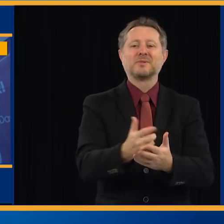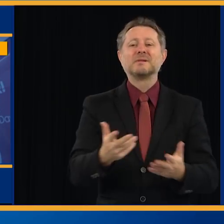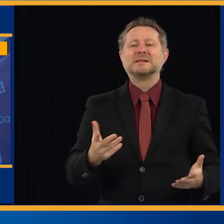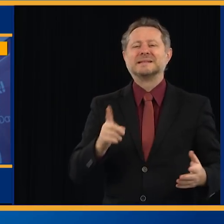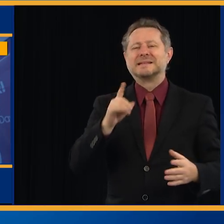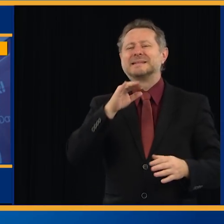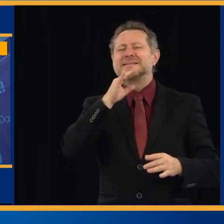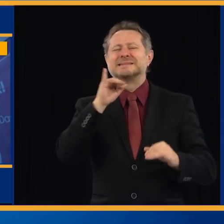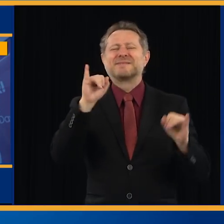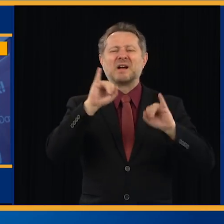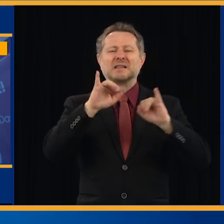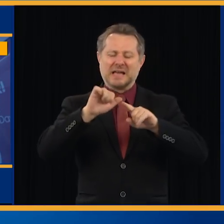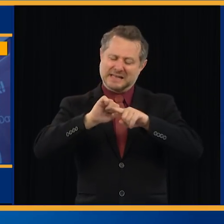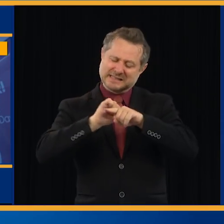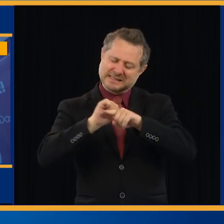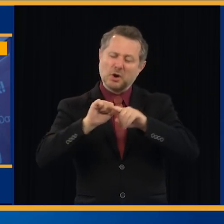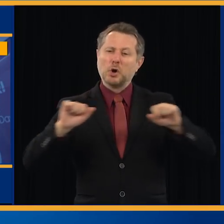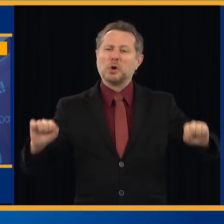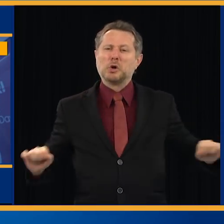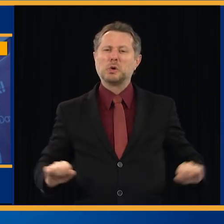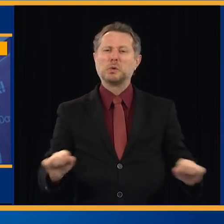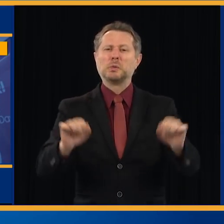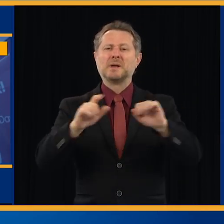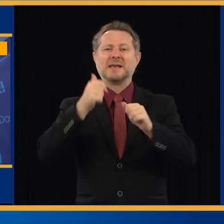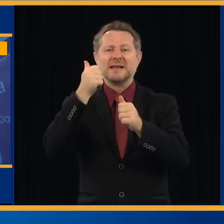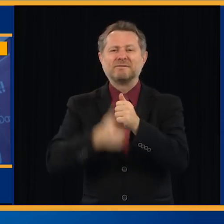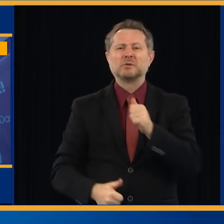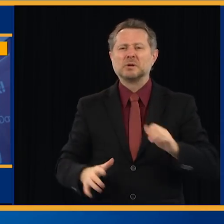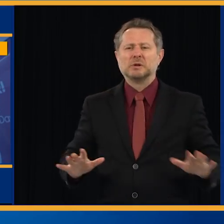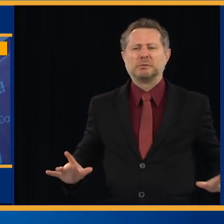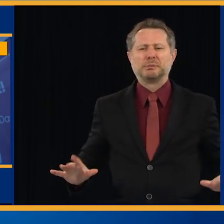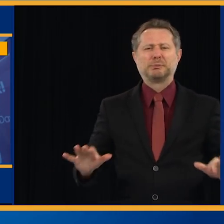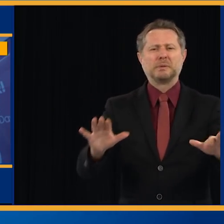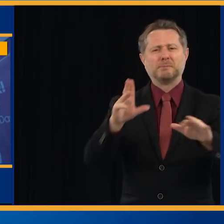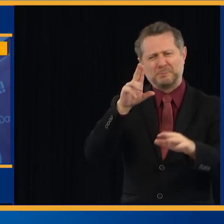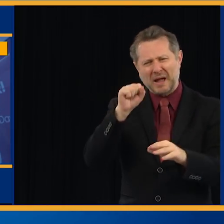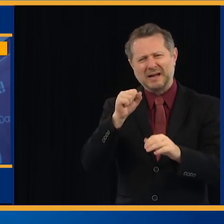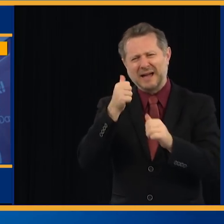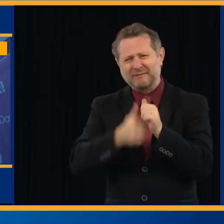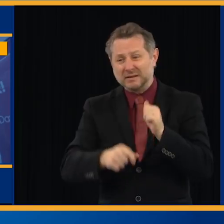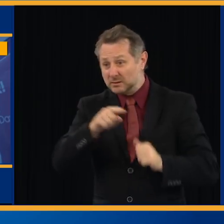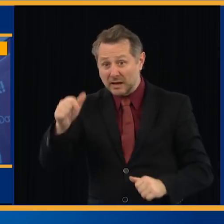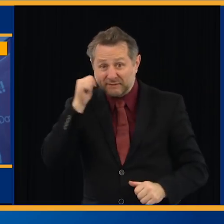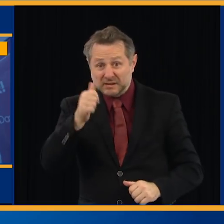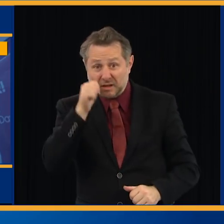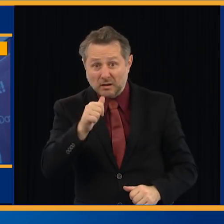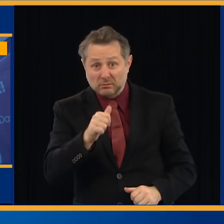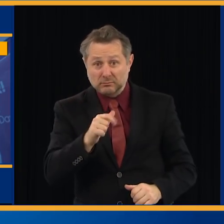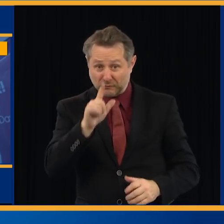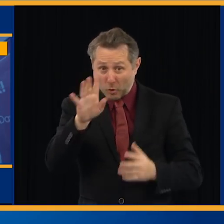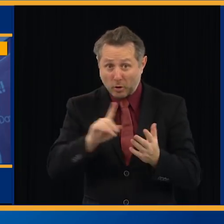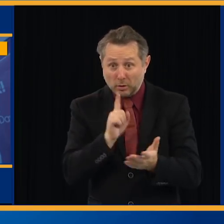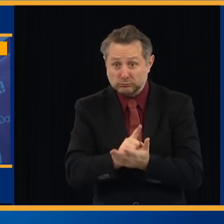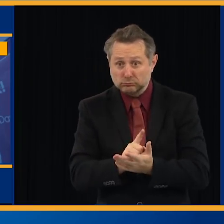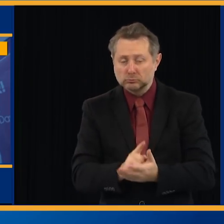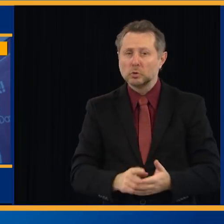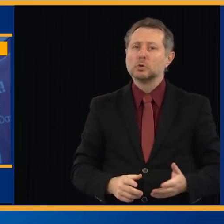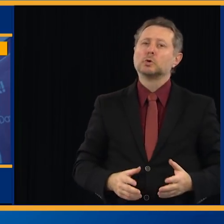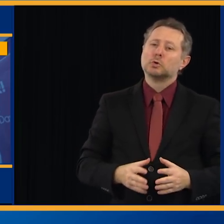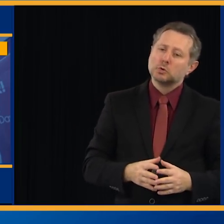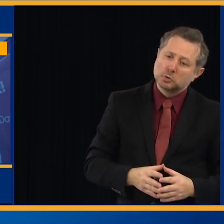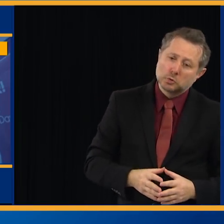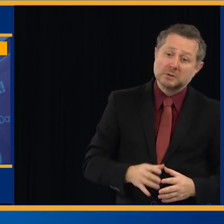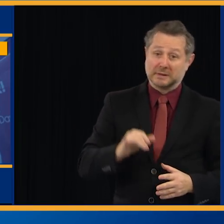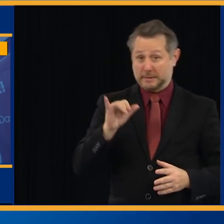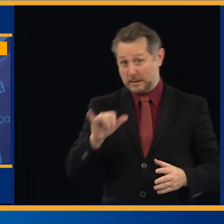train every 24 hours is just a task that